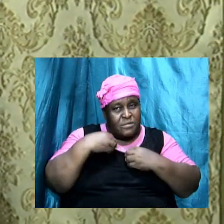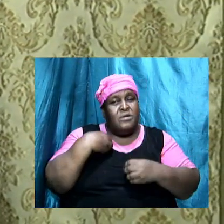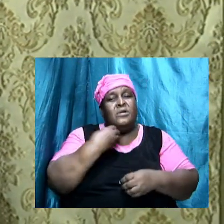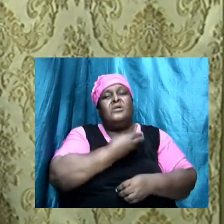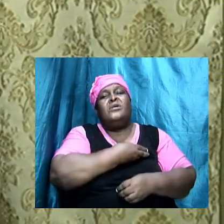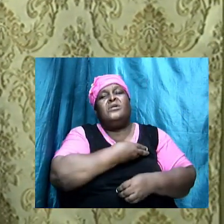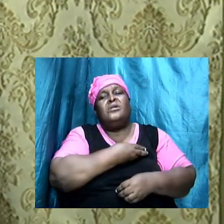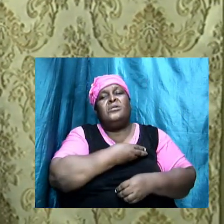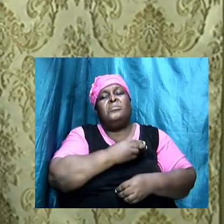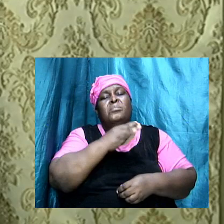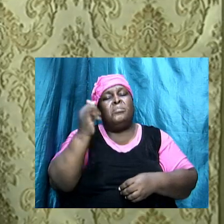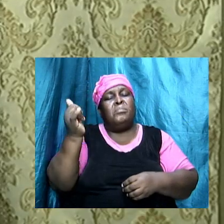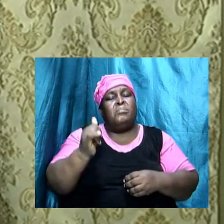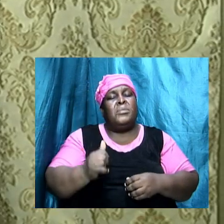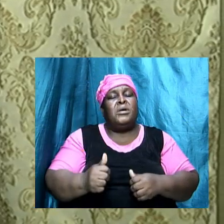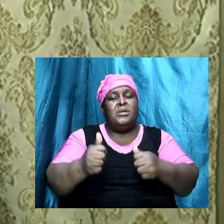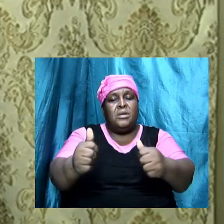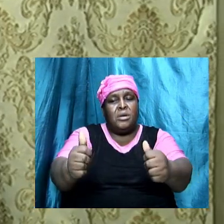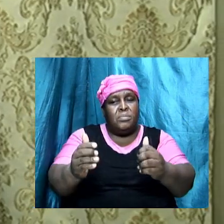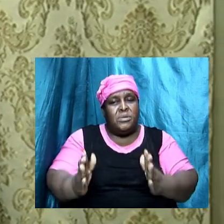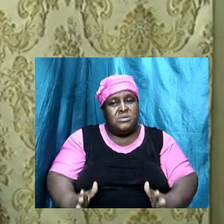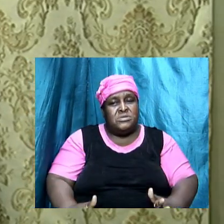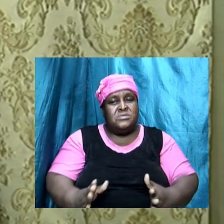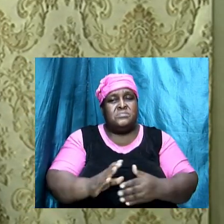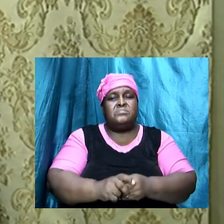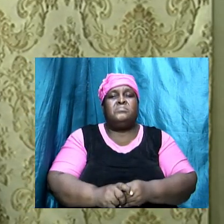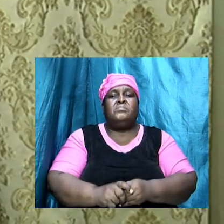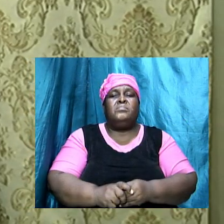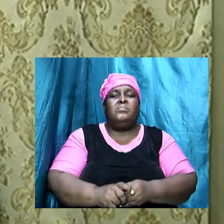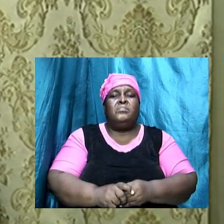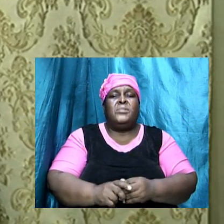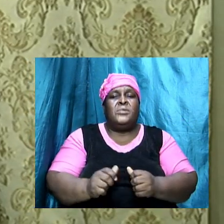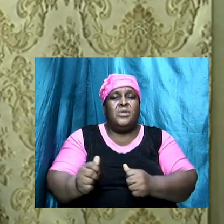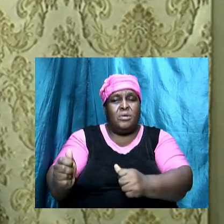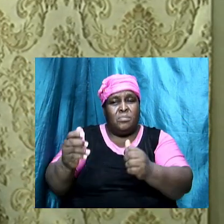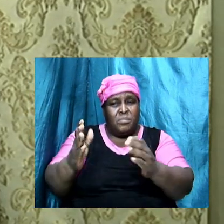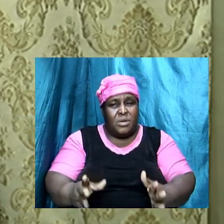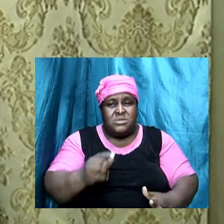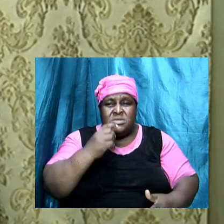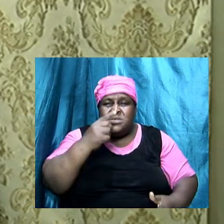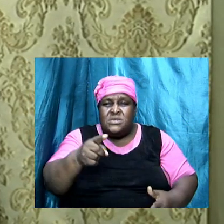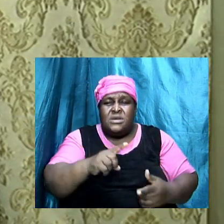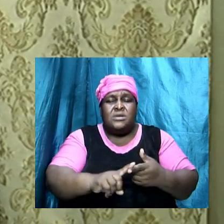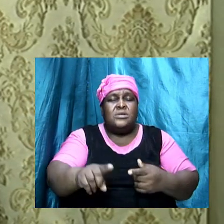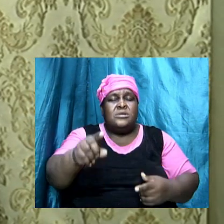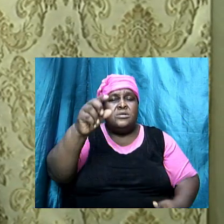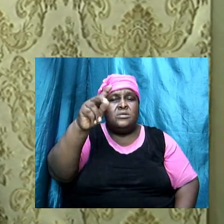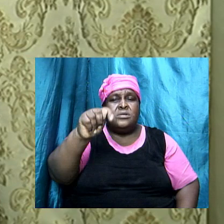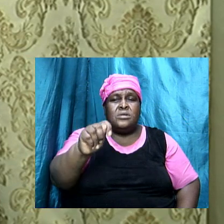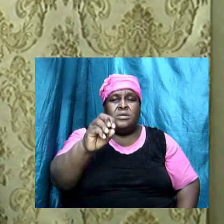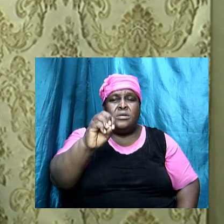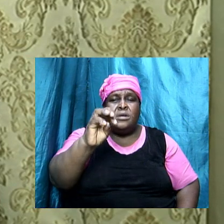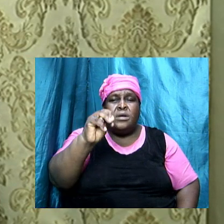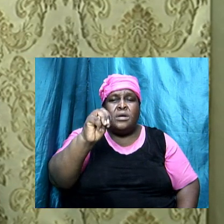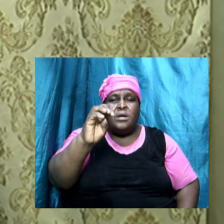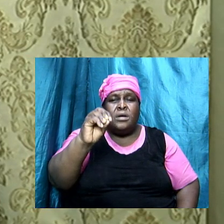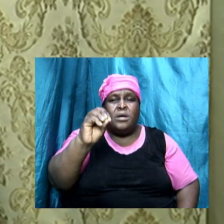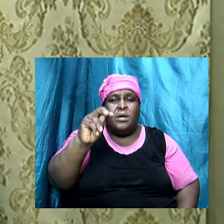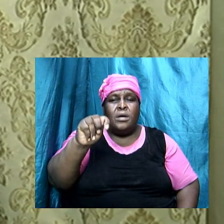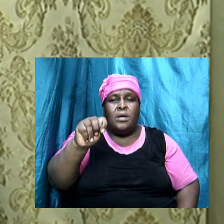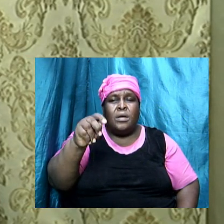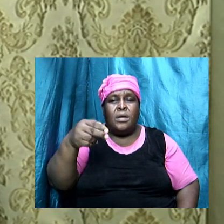our forefathers. Amen. So the apostle said to Timothy, and insists that he teaches